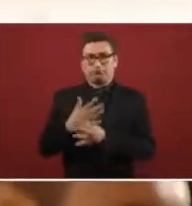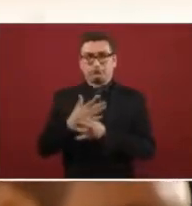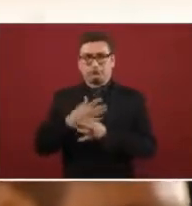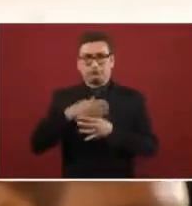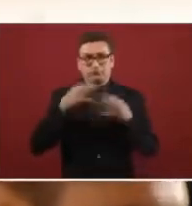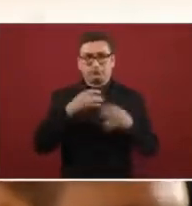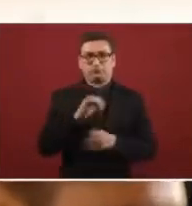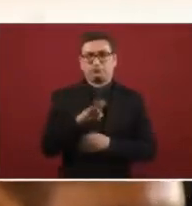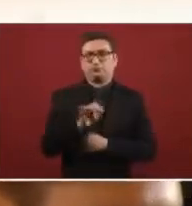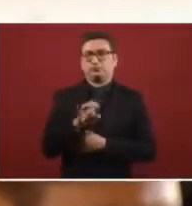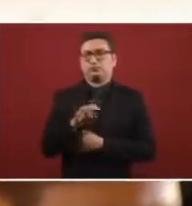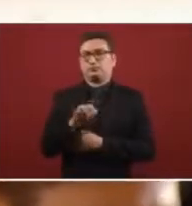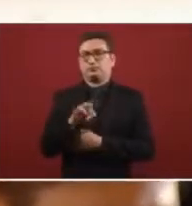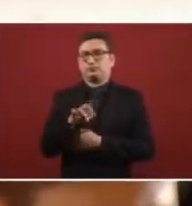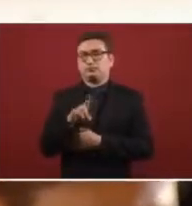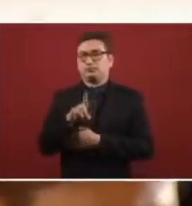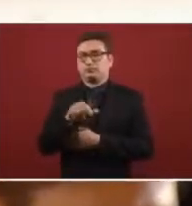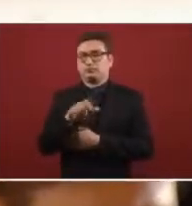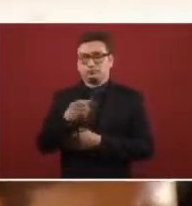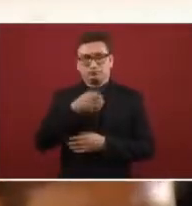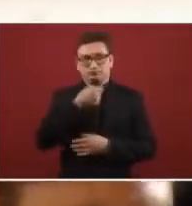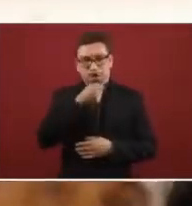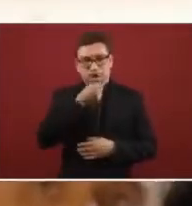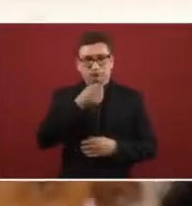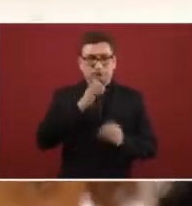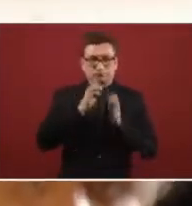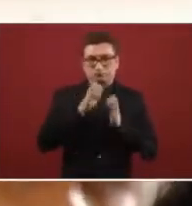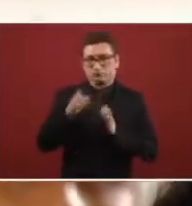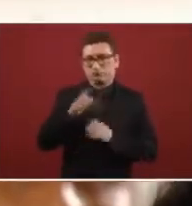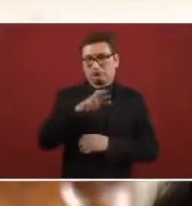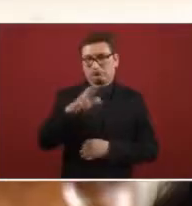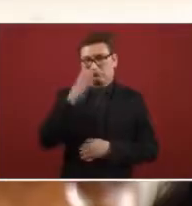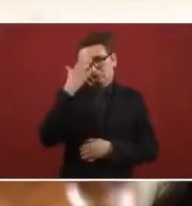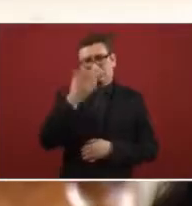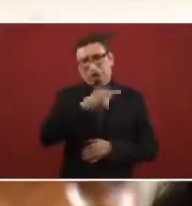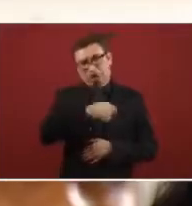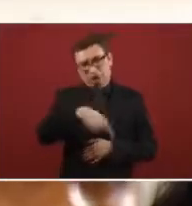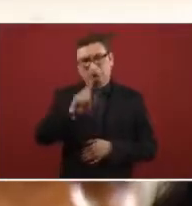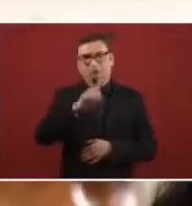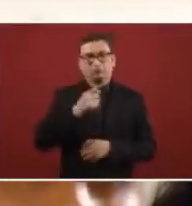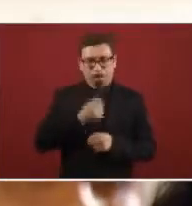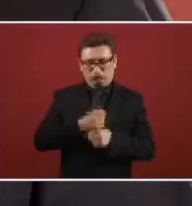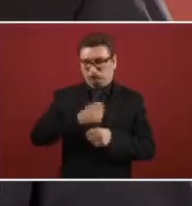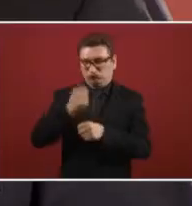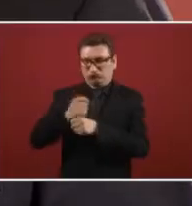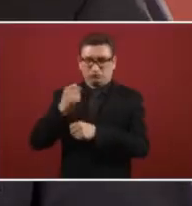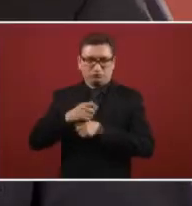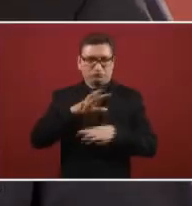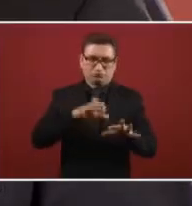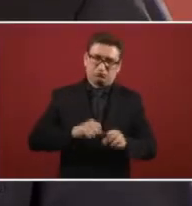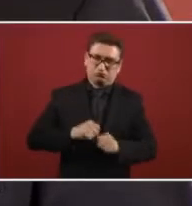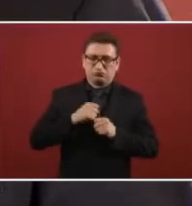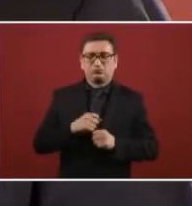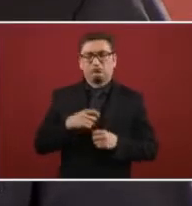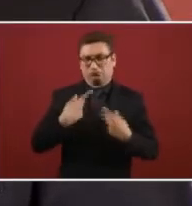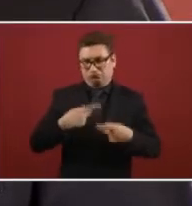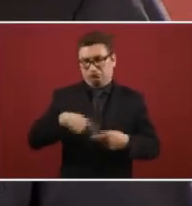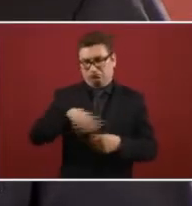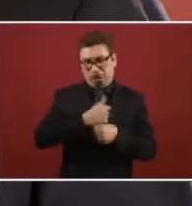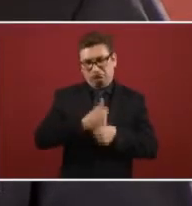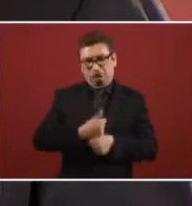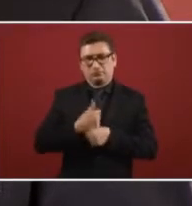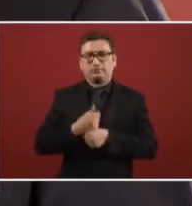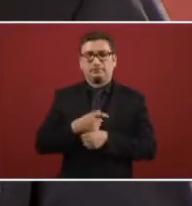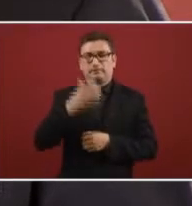NotiMex is giving voice to Miranda. Is recognizes that she...